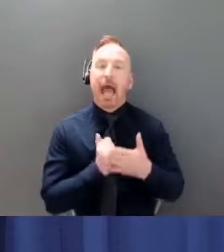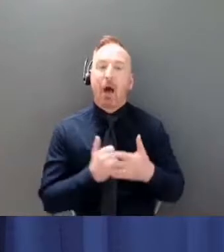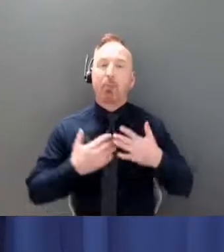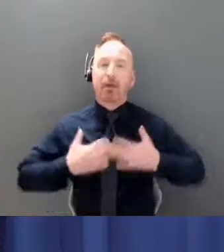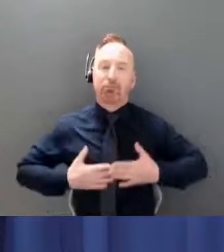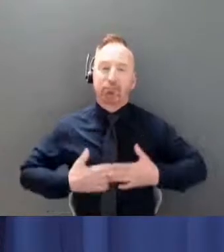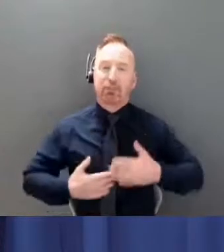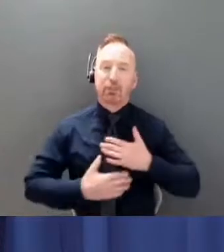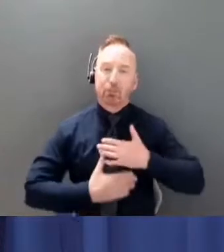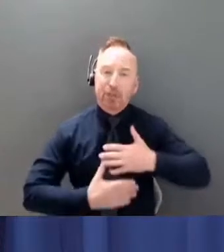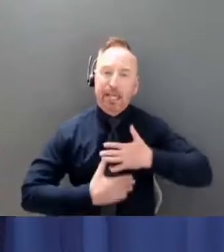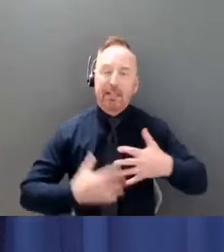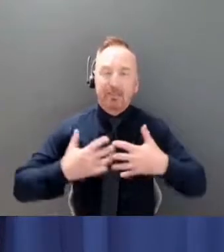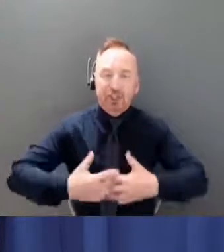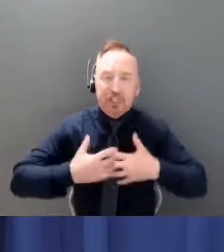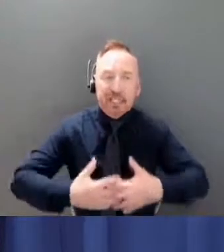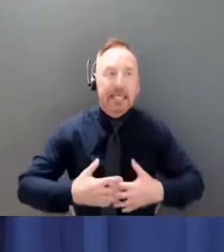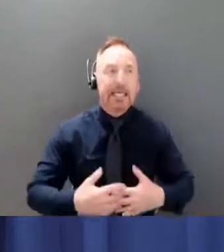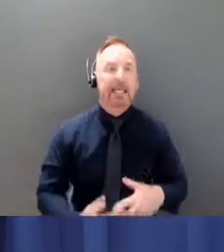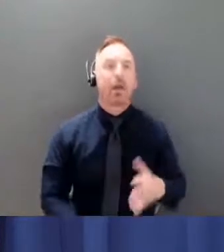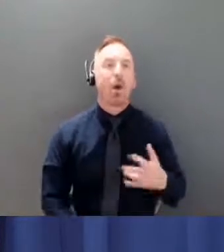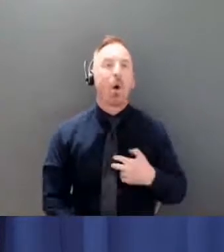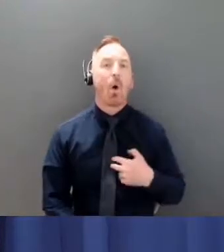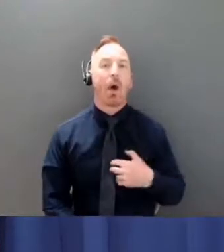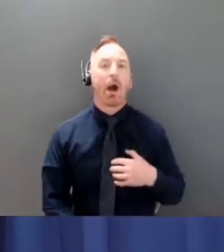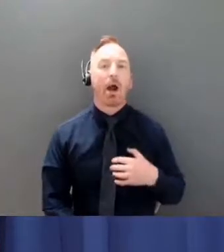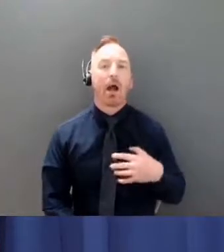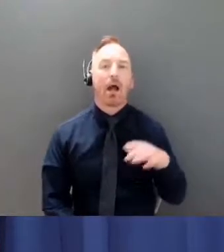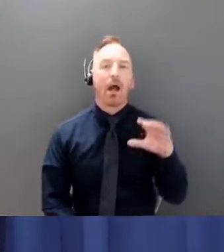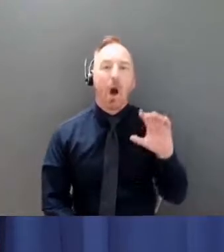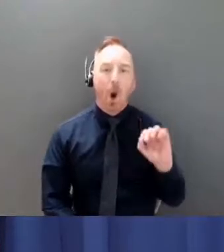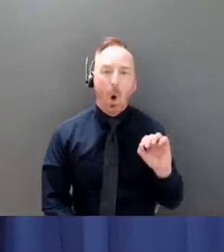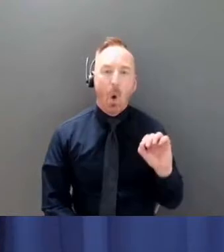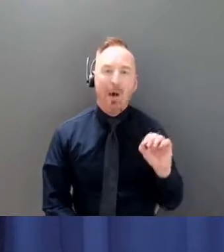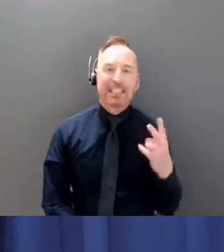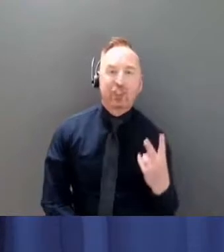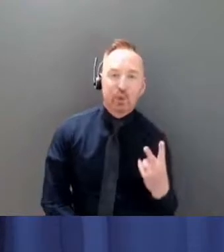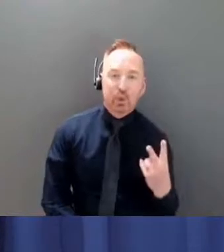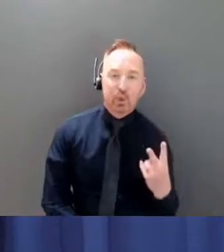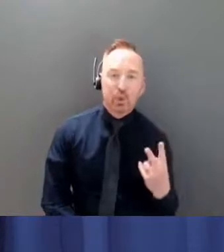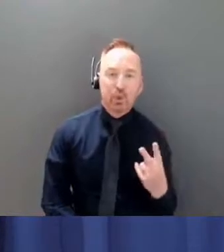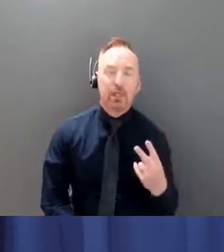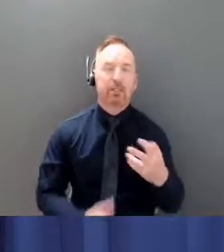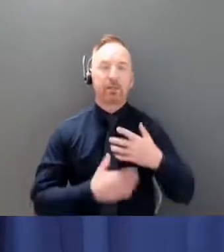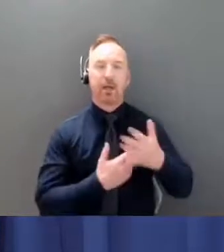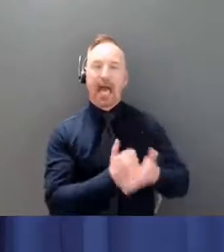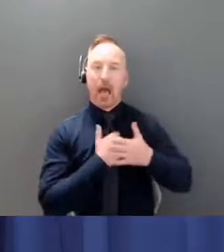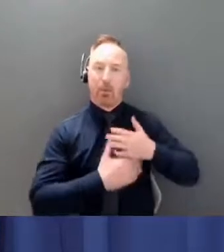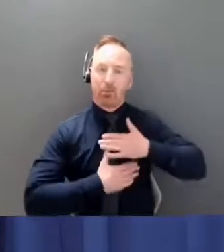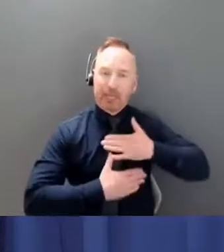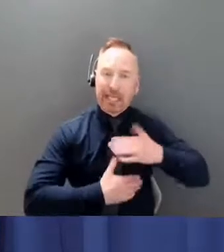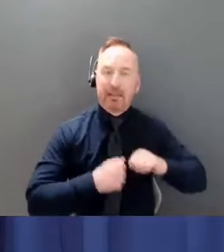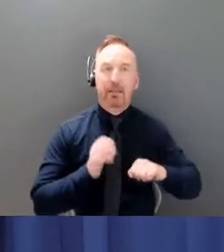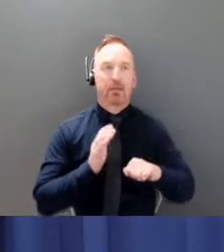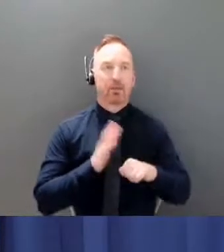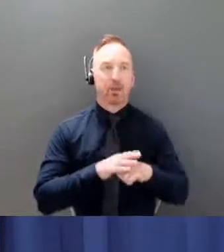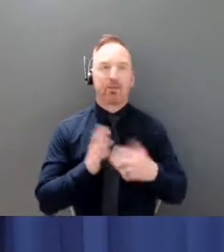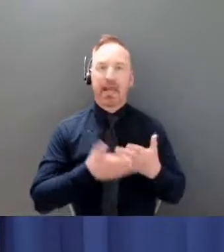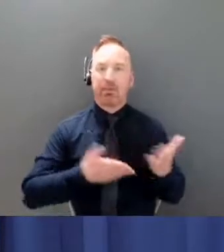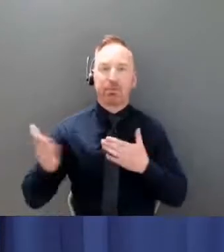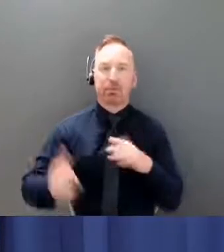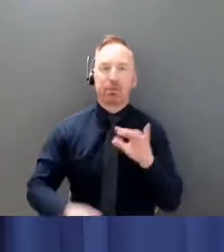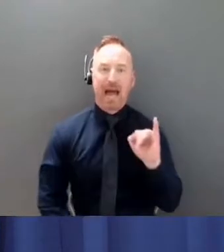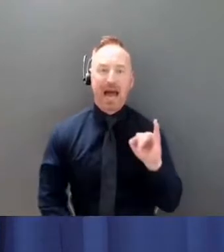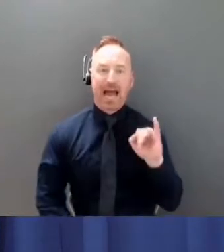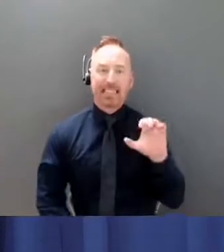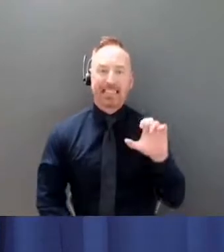as you know, many of them do, if they are in intensive care often, that's several weeks of intensive care. So you have to worry and